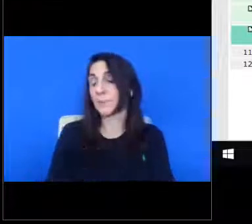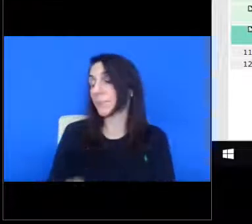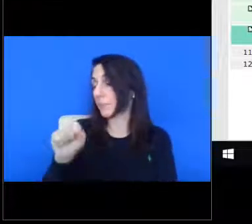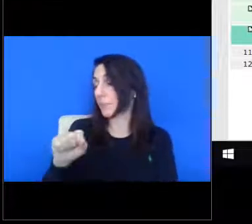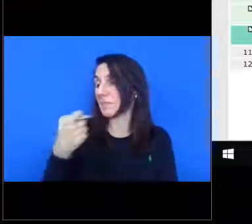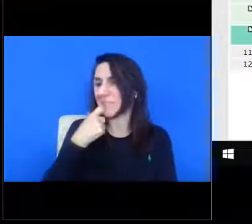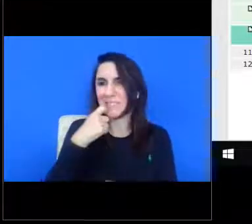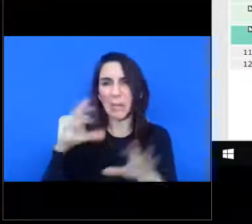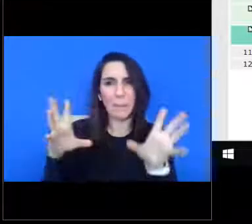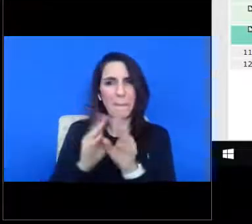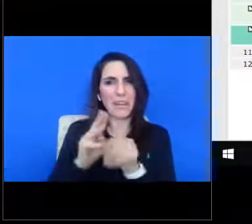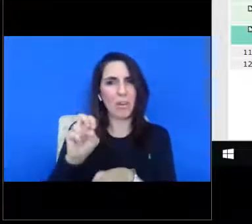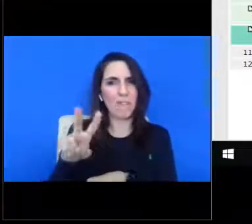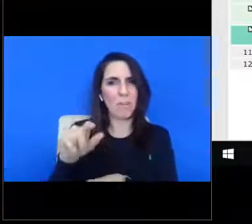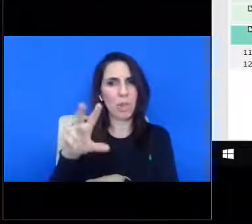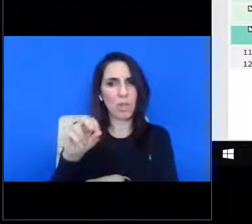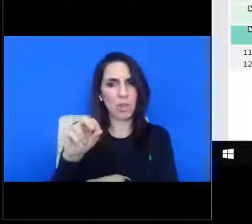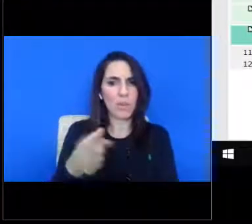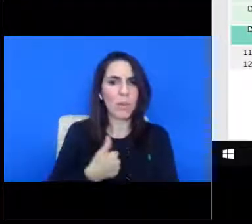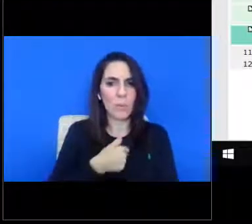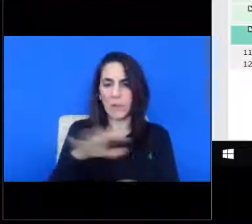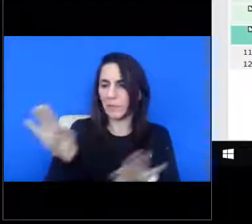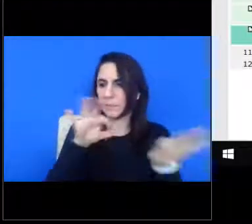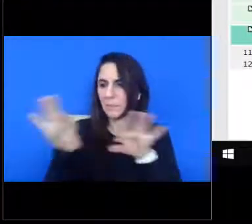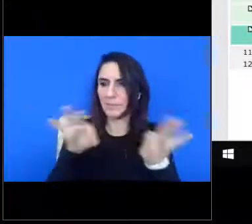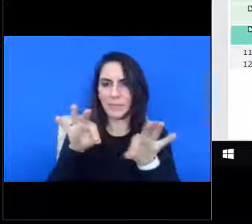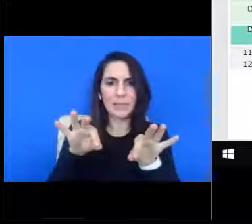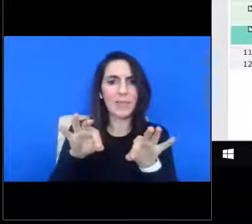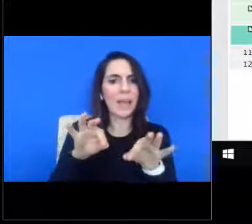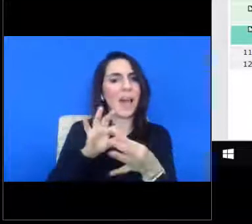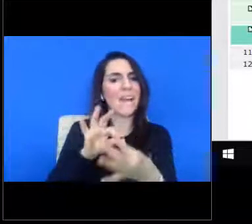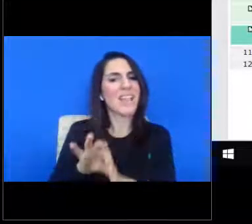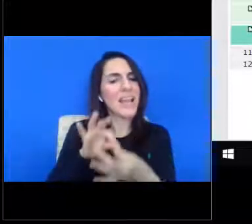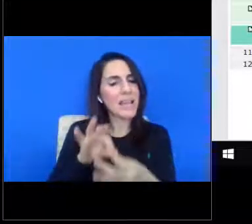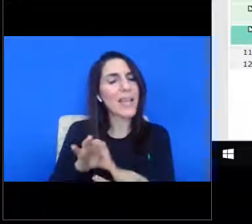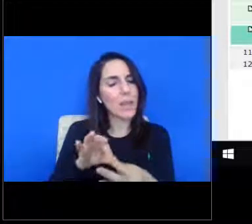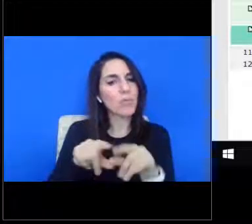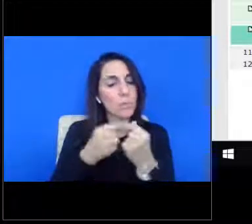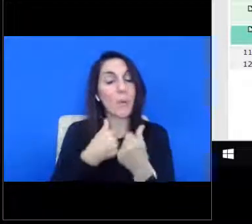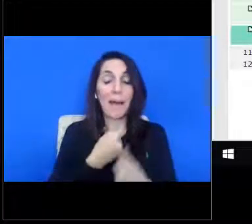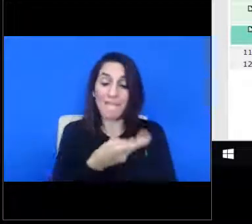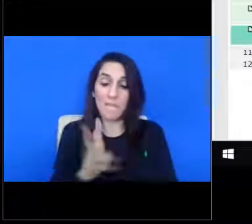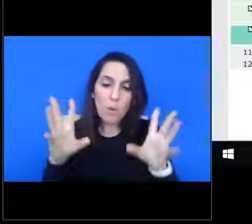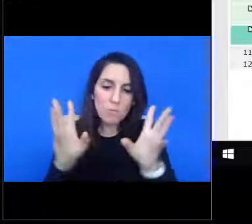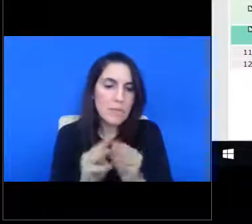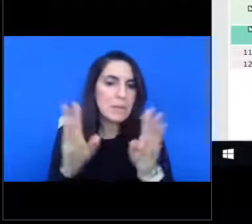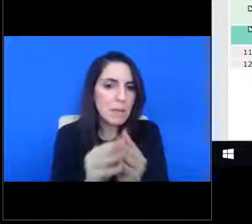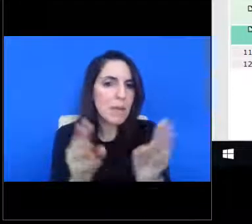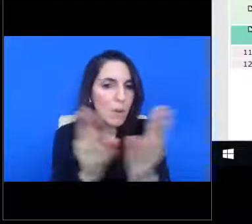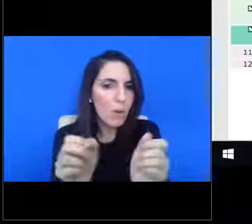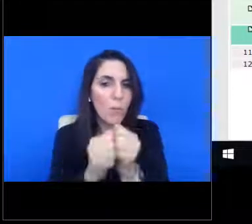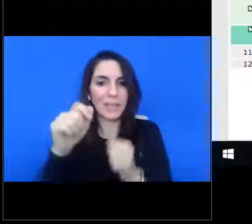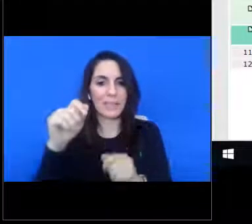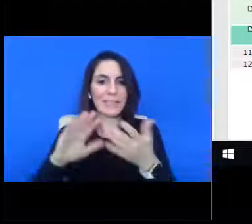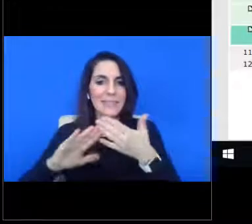the November 30th meeting where we selected the CRA selected affiliated group, we have had numerous meetings together with the city as well as